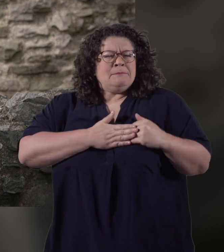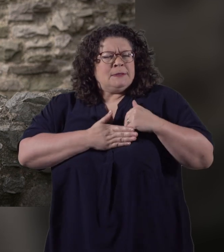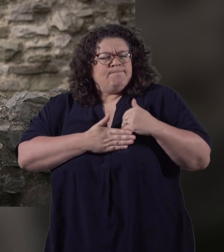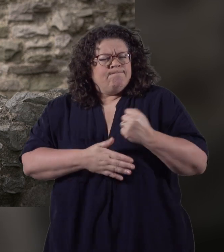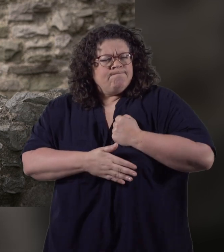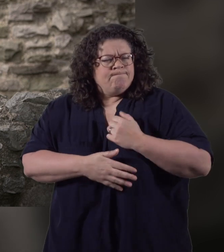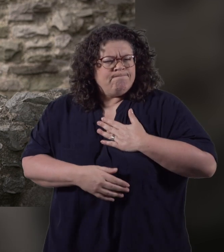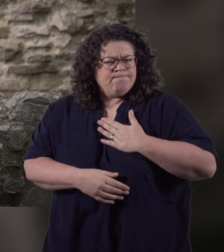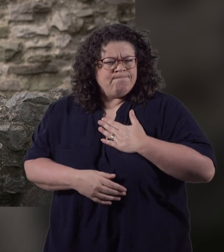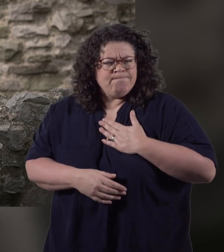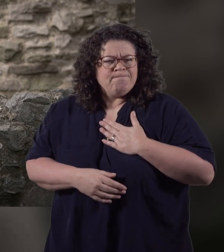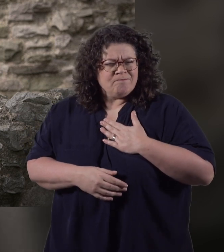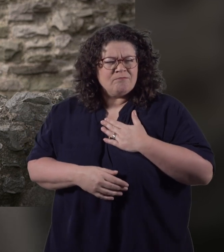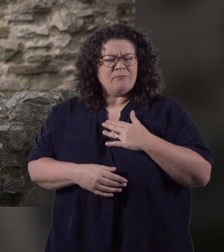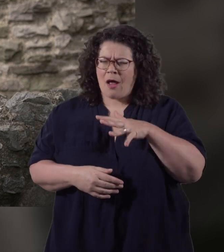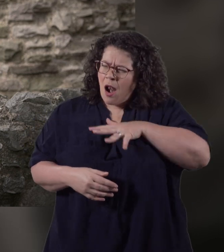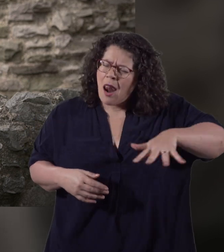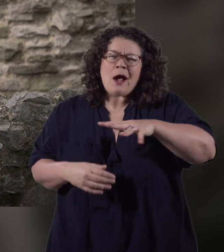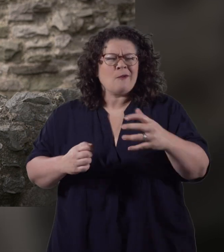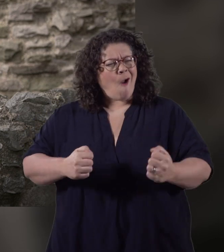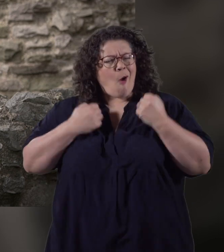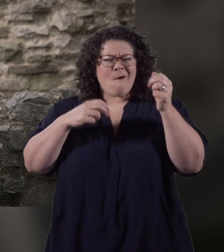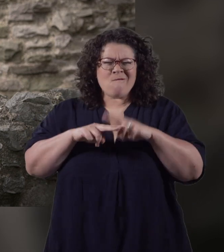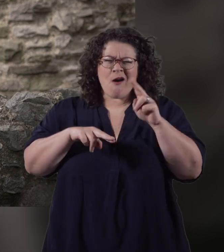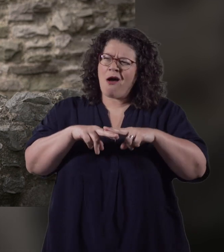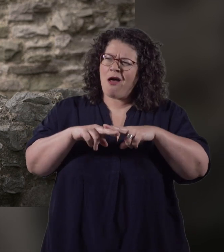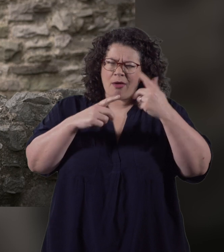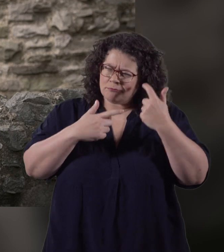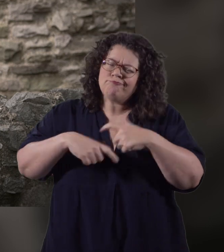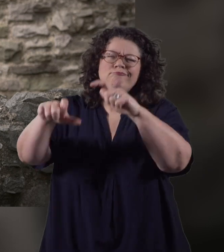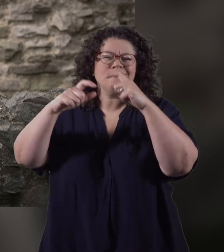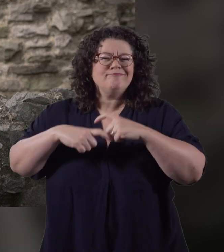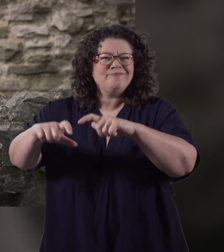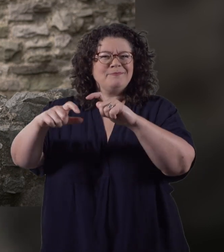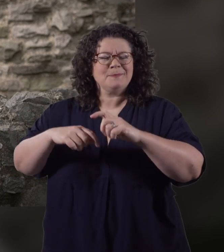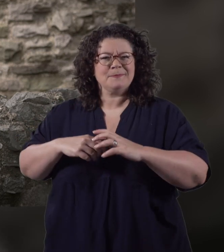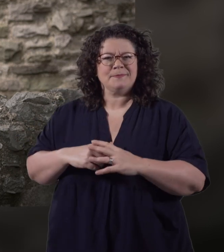and in which the land of our fathers lives on.